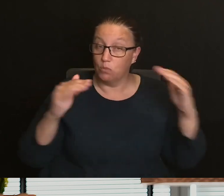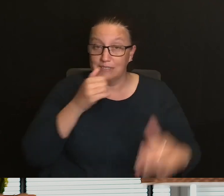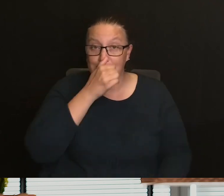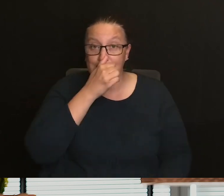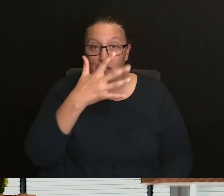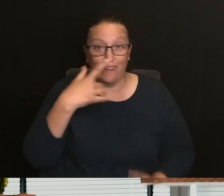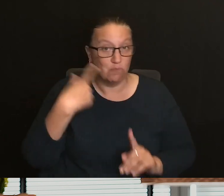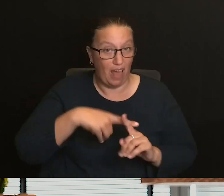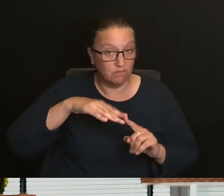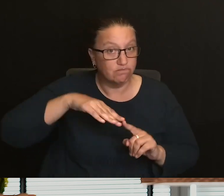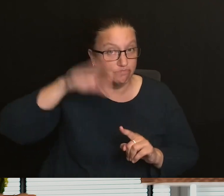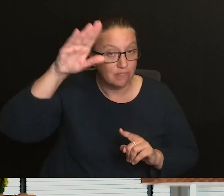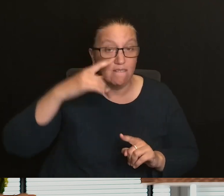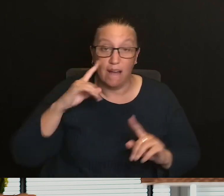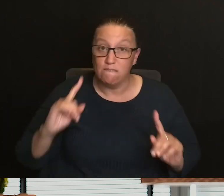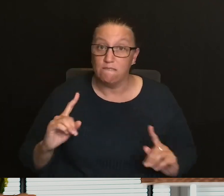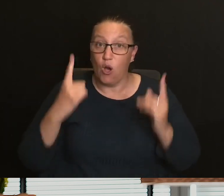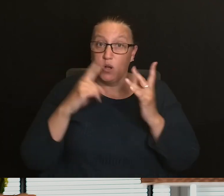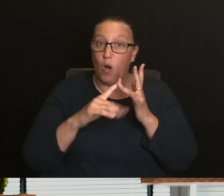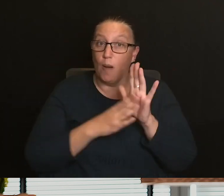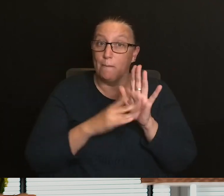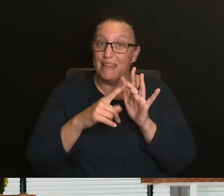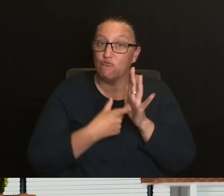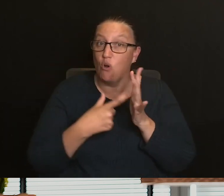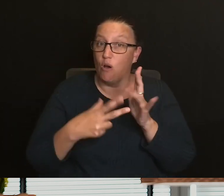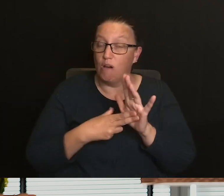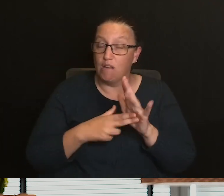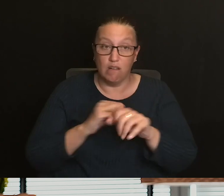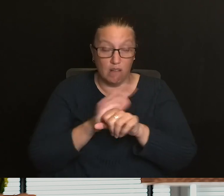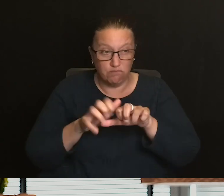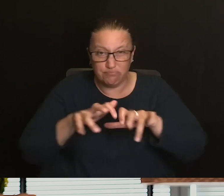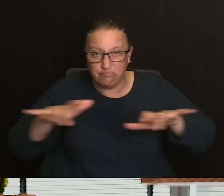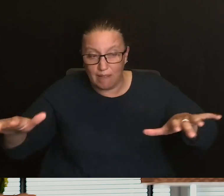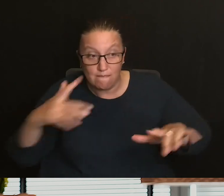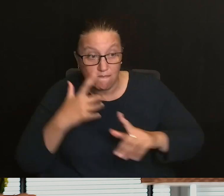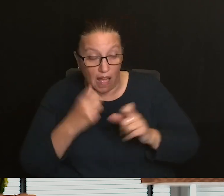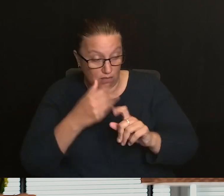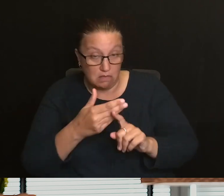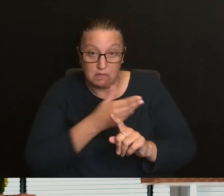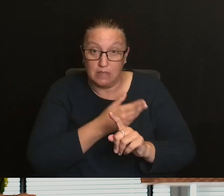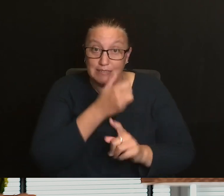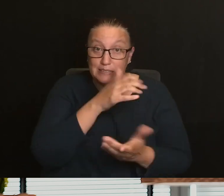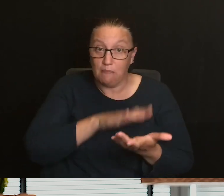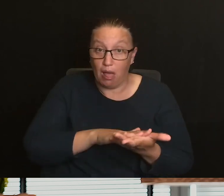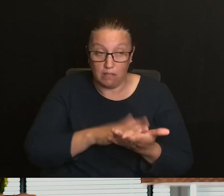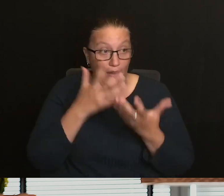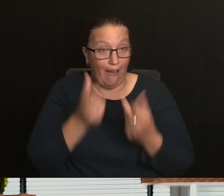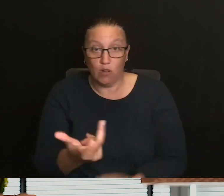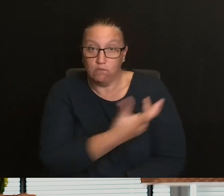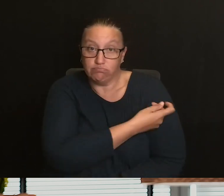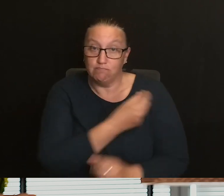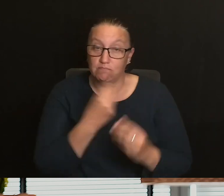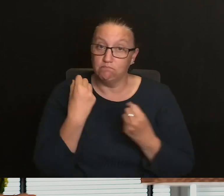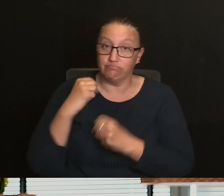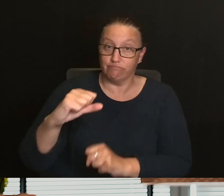Omicron wave found that having a COVID-19 vaccine booster dose in the previous six months reduced the risk of